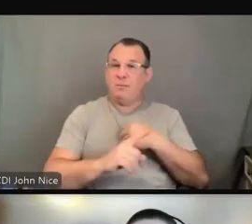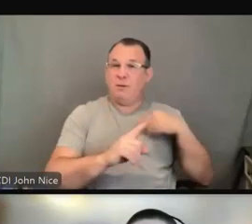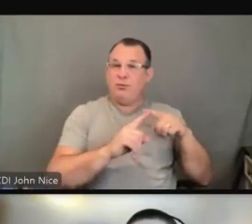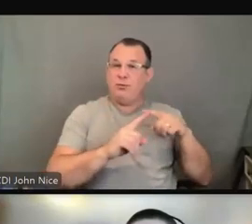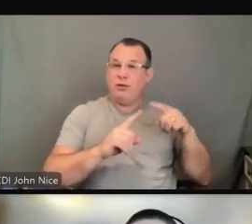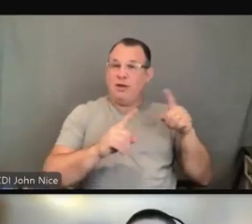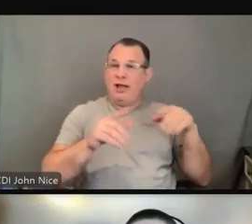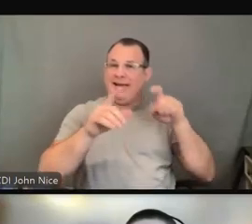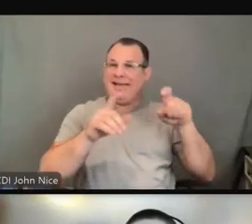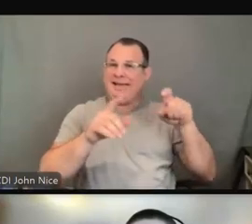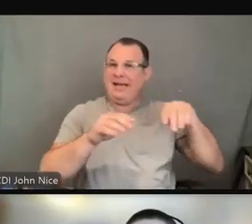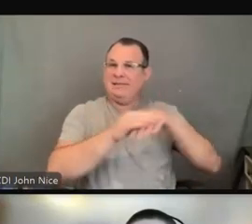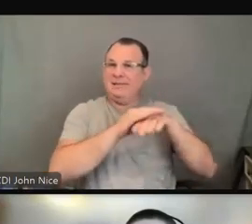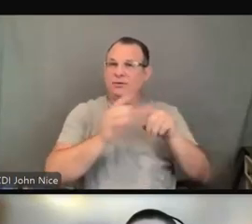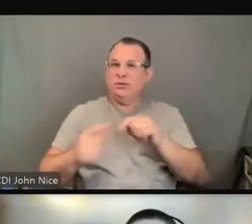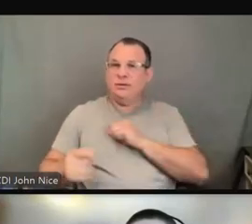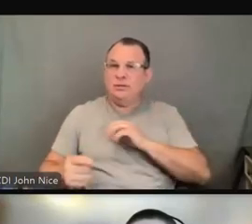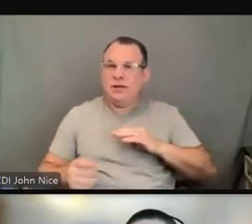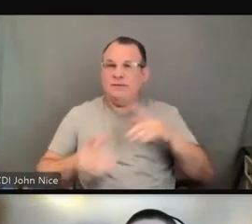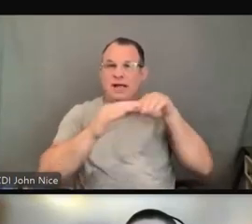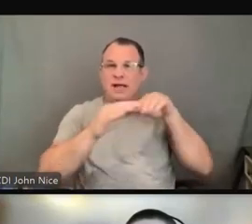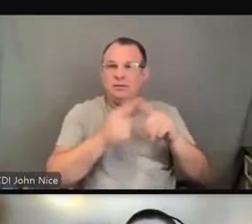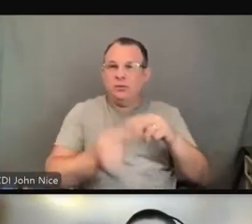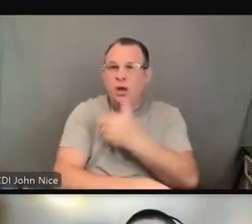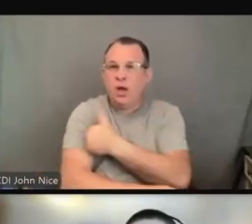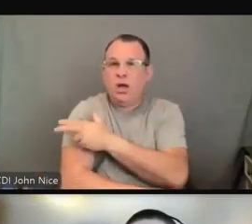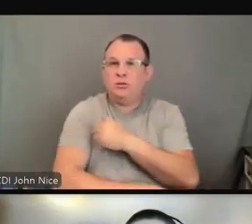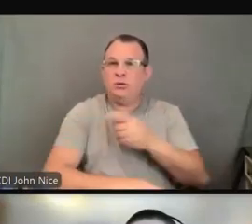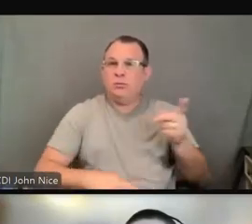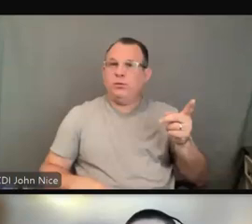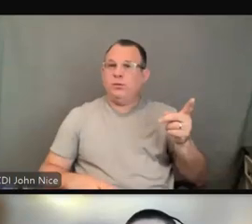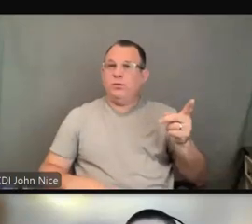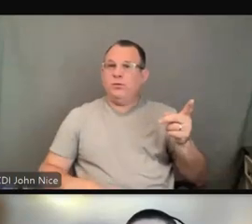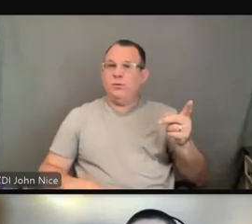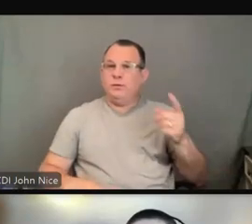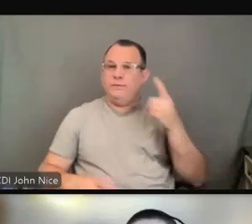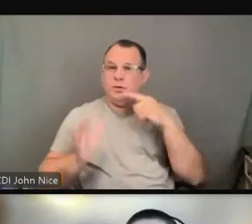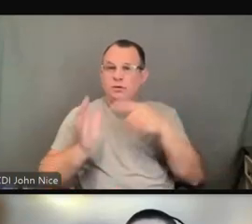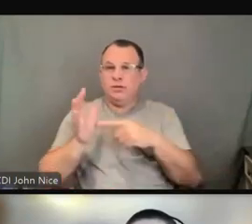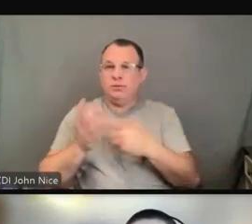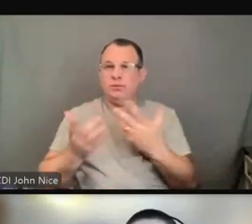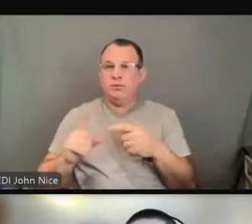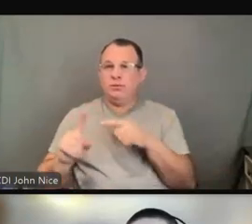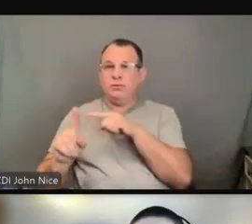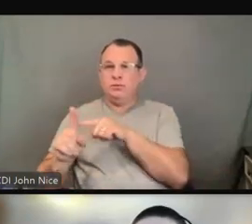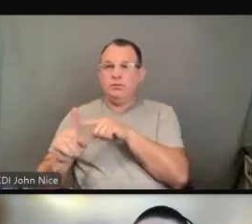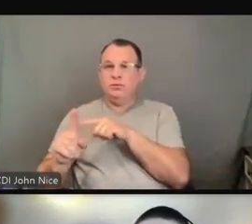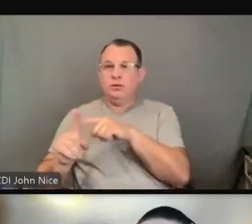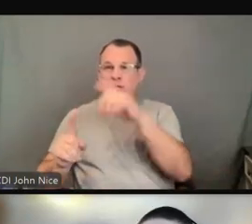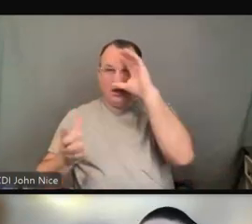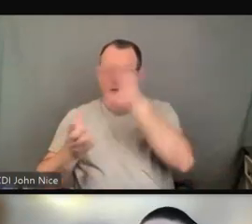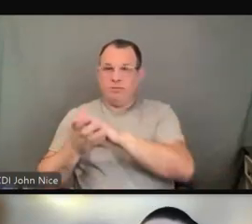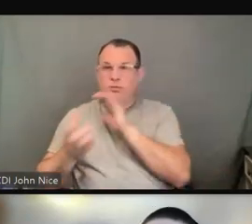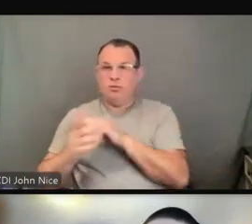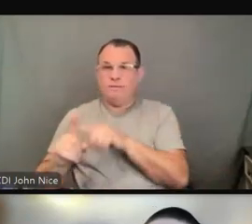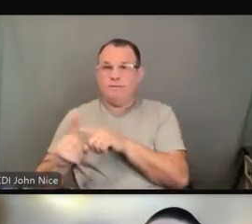hospital itself. The spouse or companion still qualifies to get that access so that they can